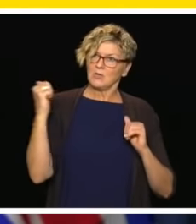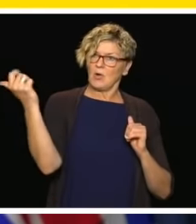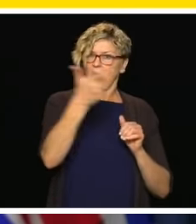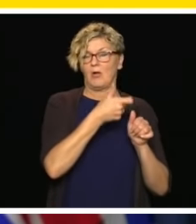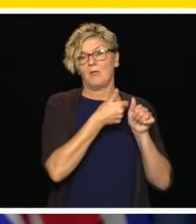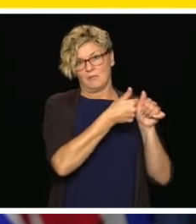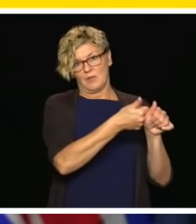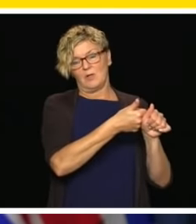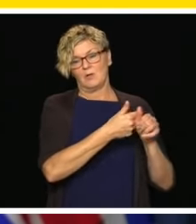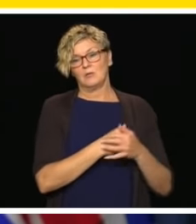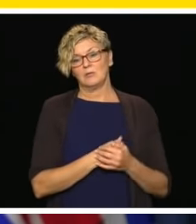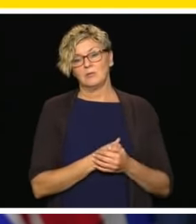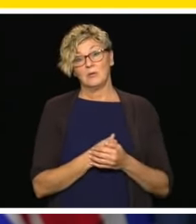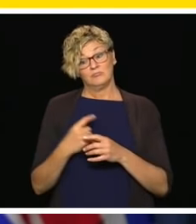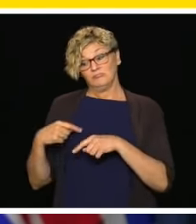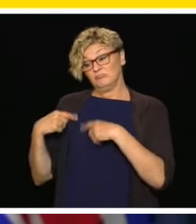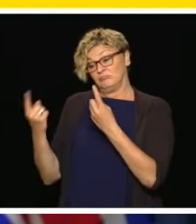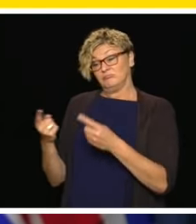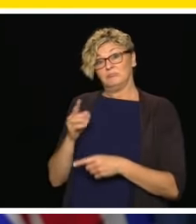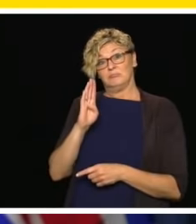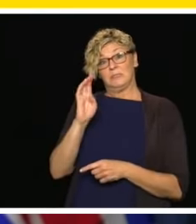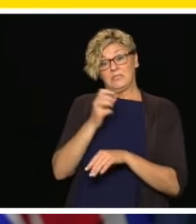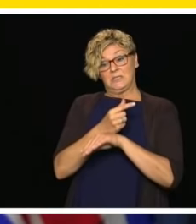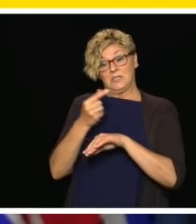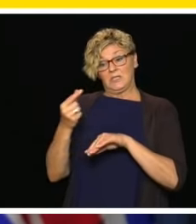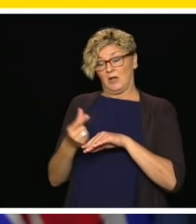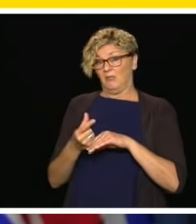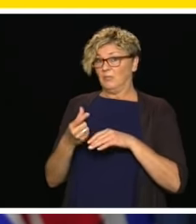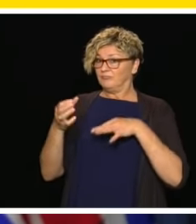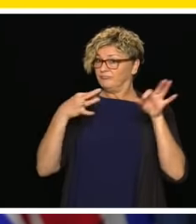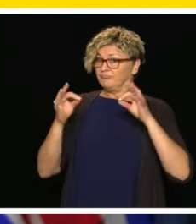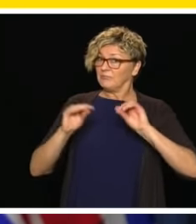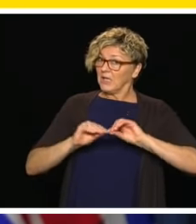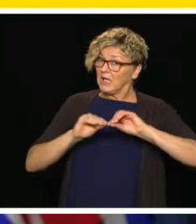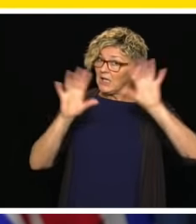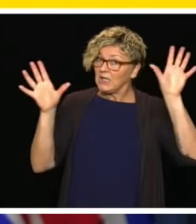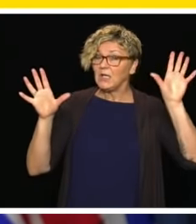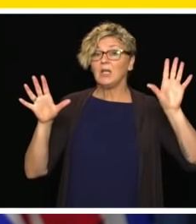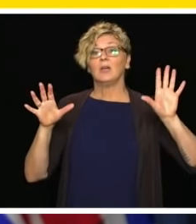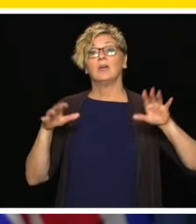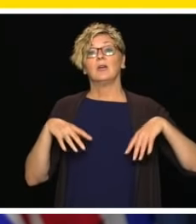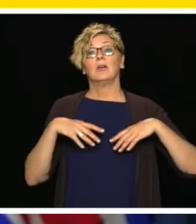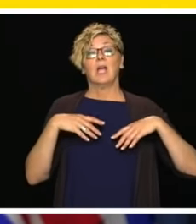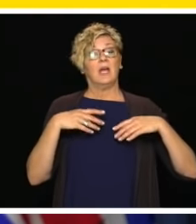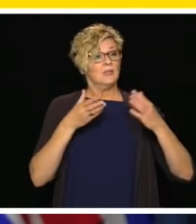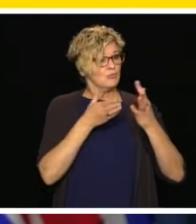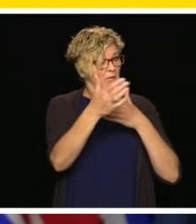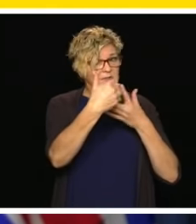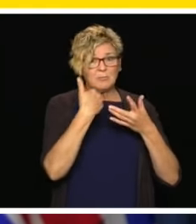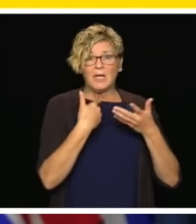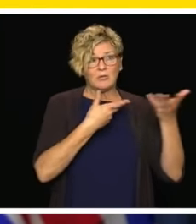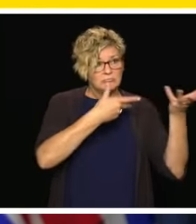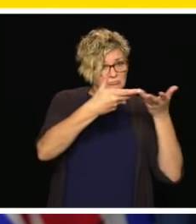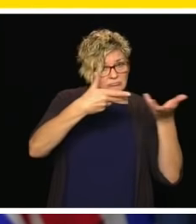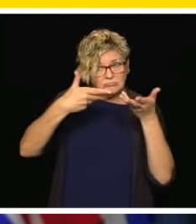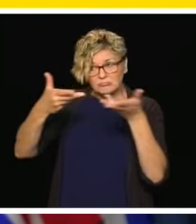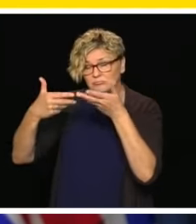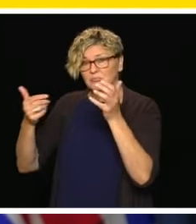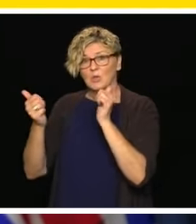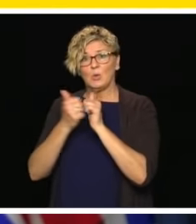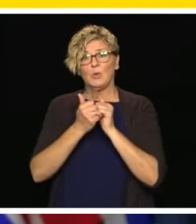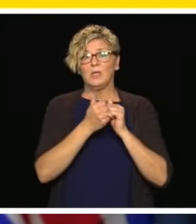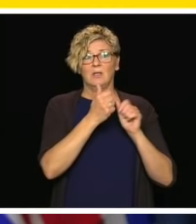together because government has been very transparent. Has worked with every organization to get their input and we have some work to do